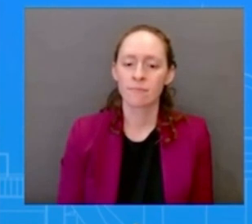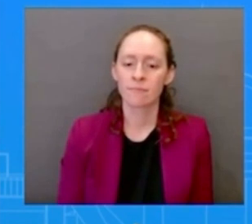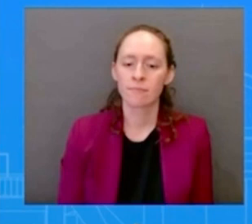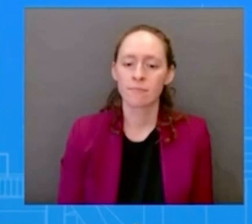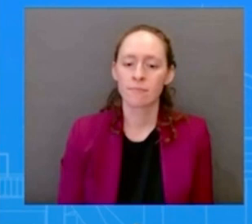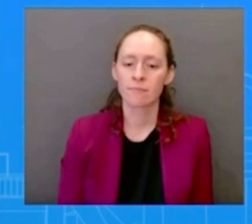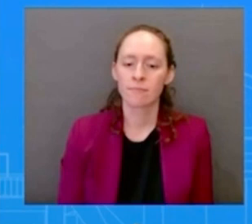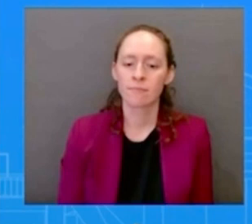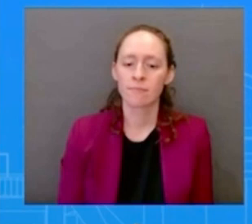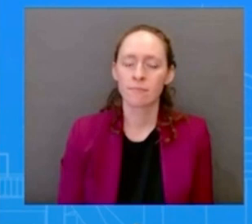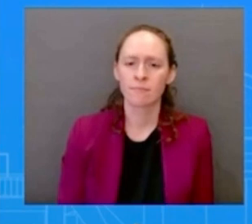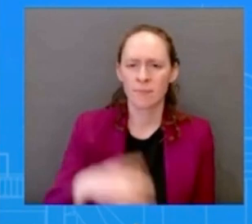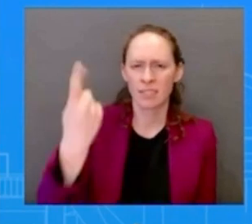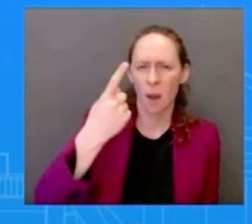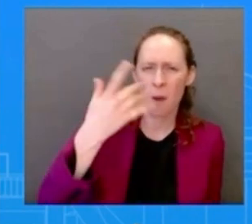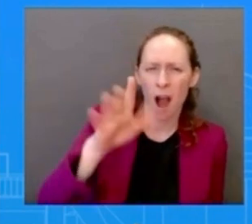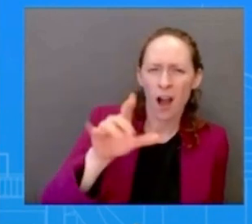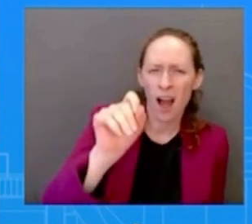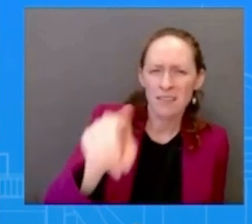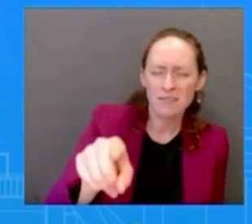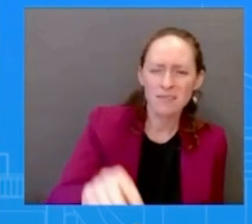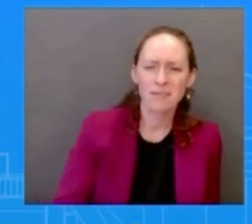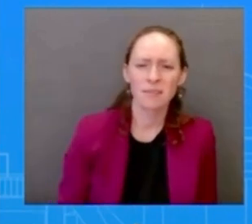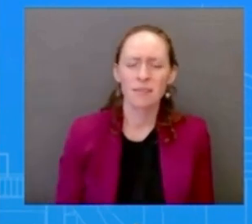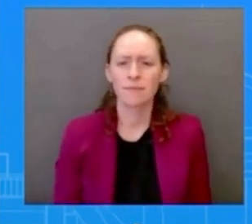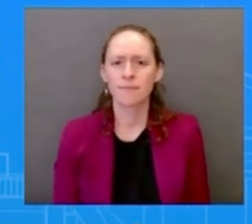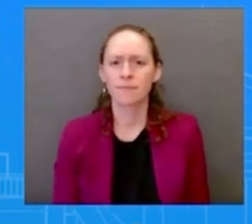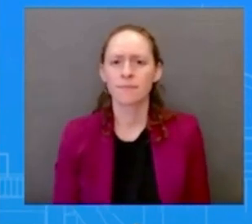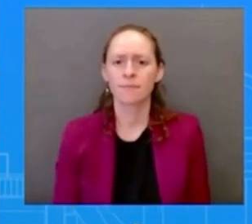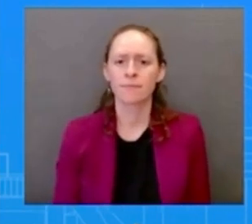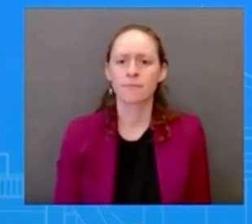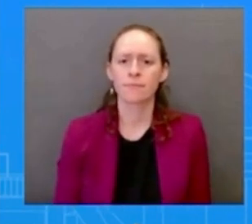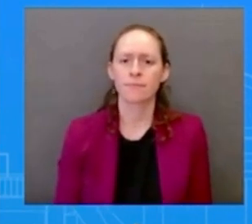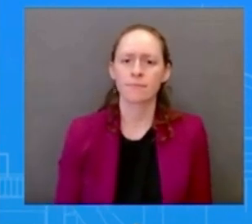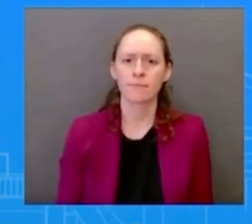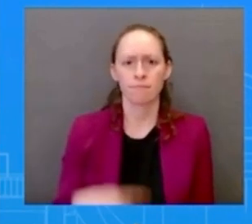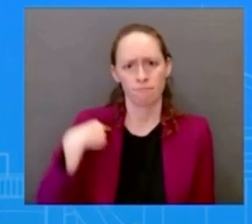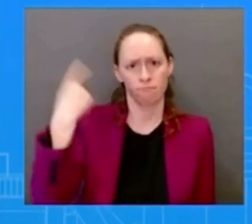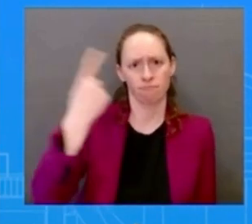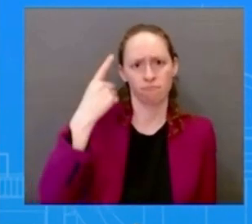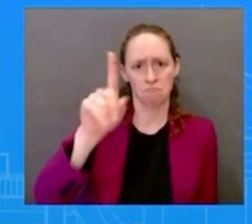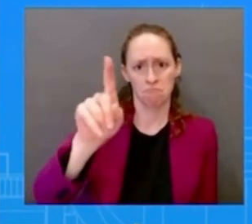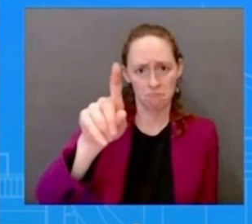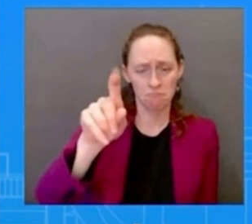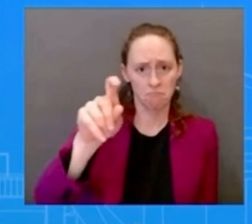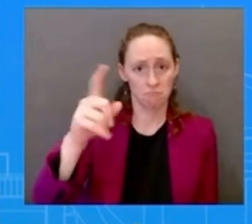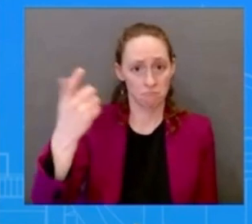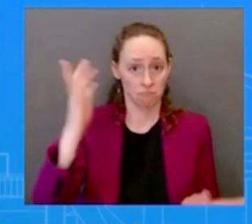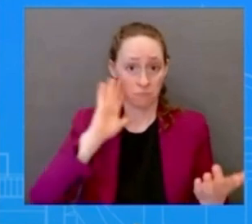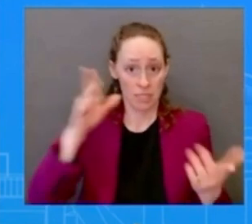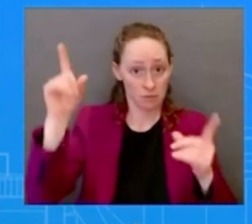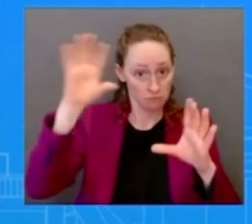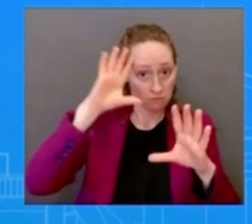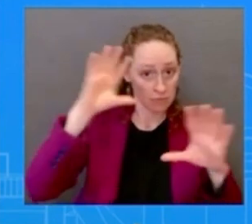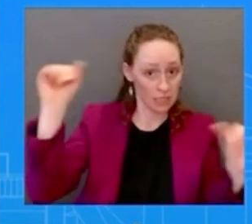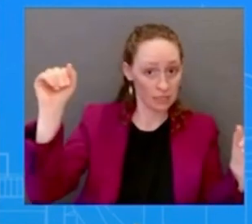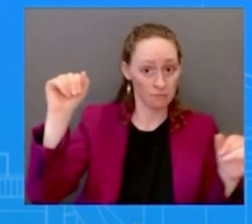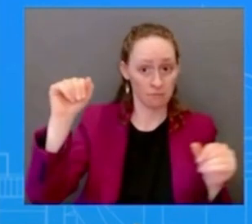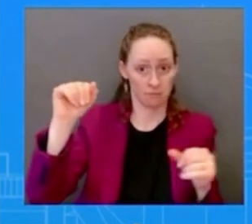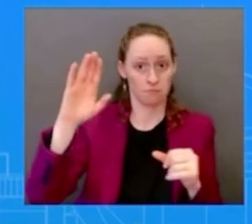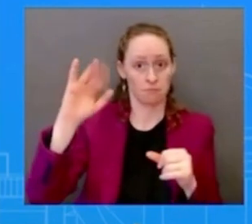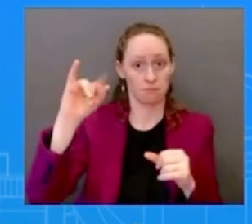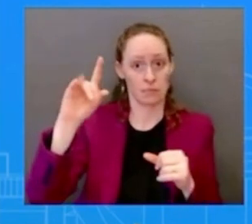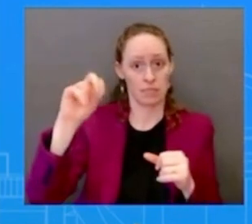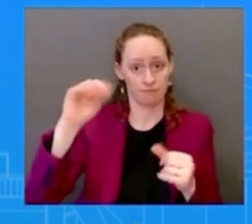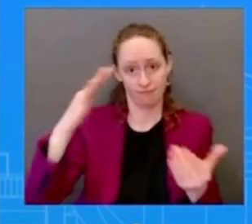you have an answer now as to whether or not the president will sign the covet origins intelligence bill that was unanimously passed so it's